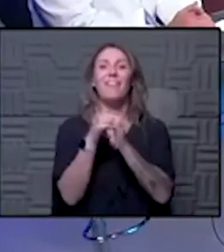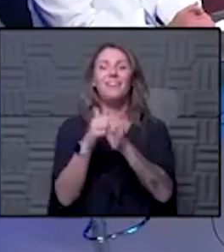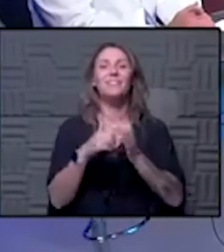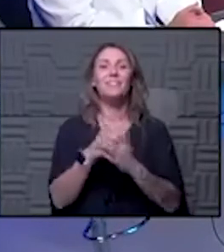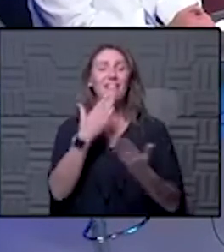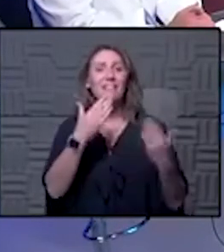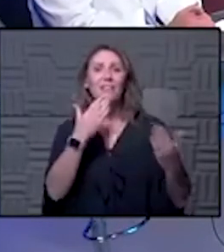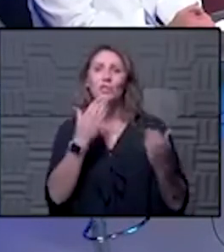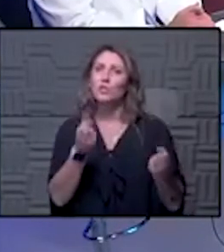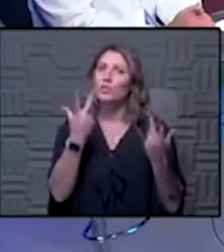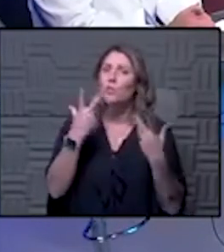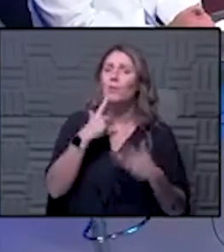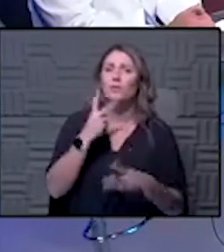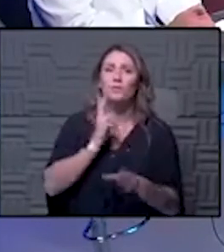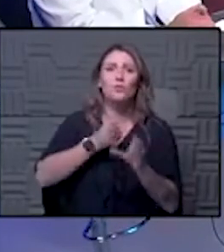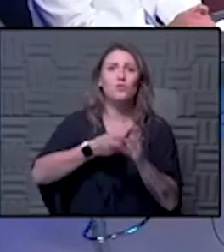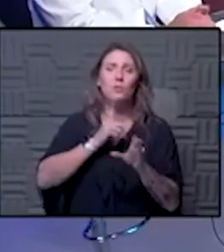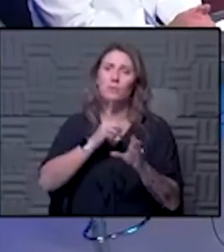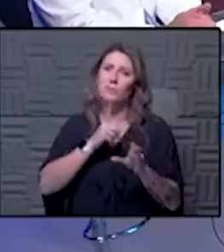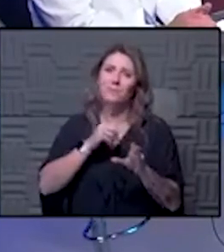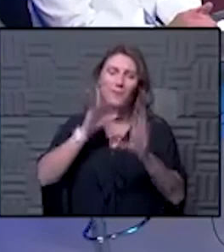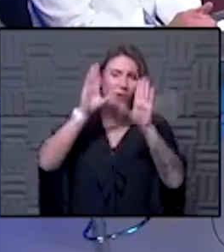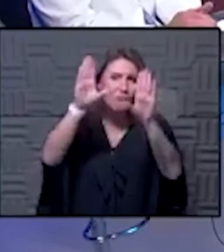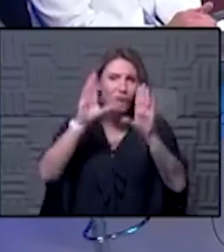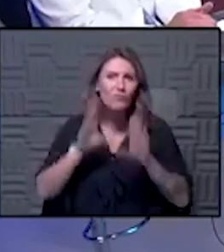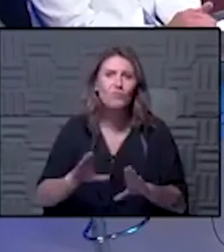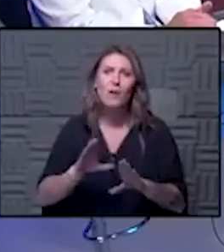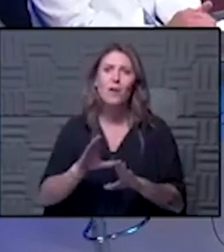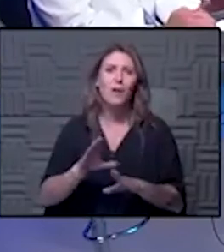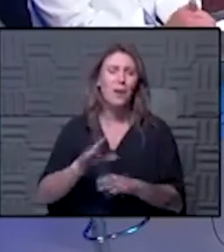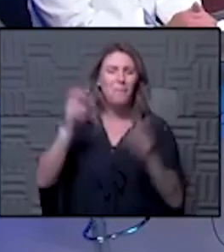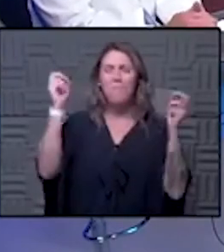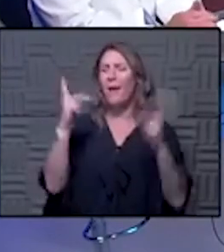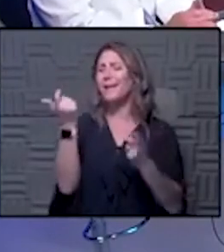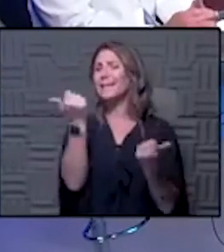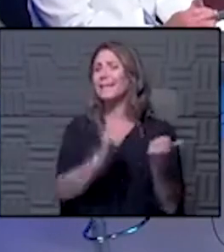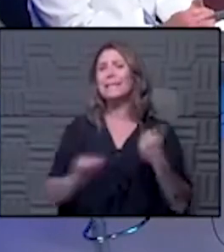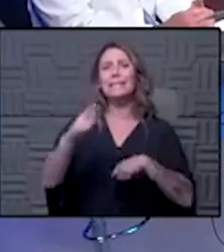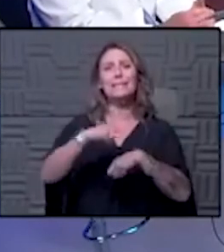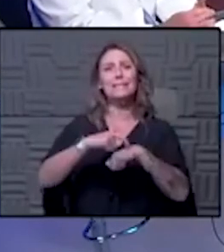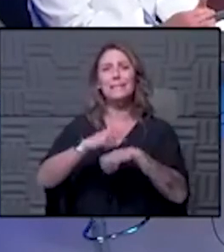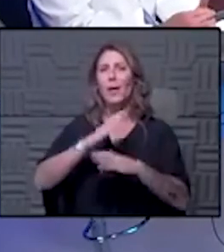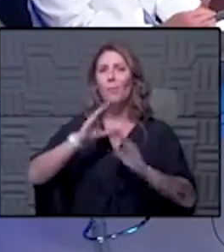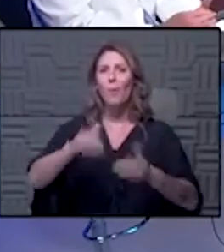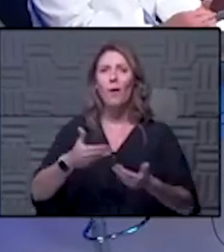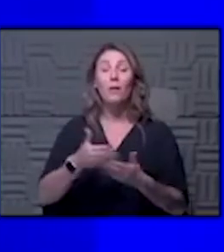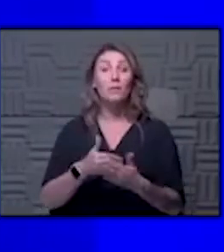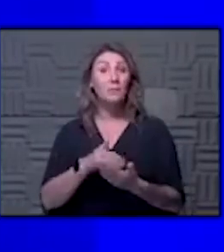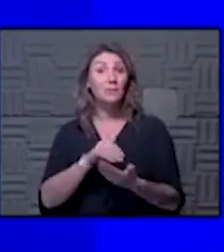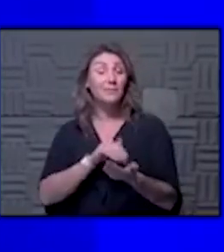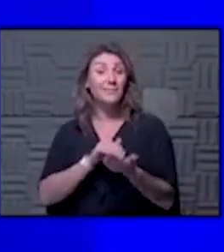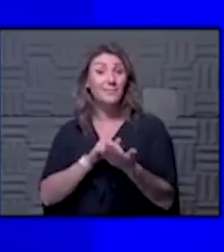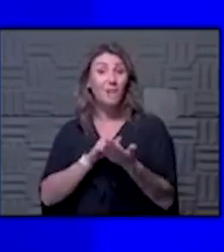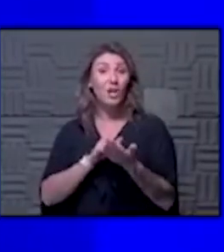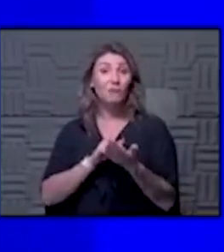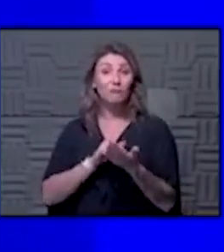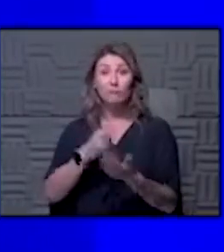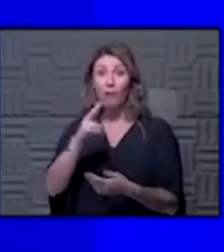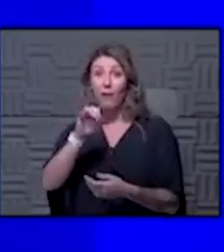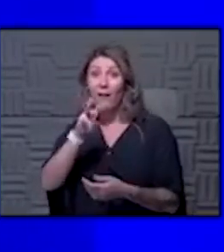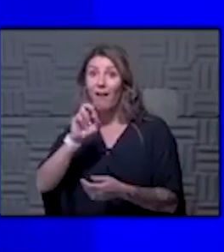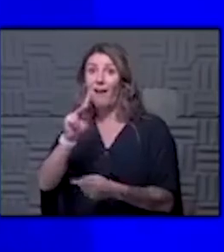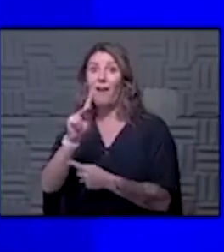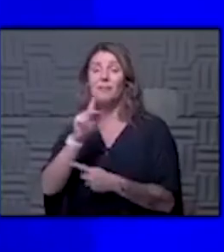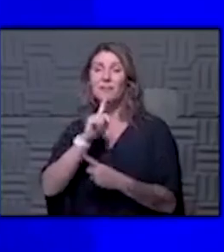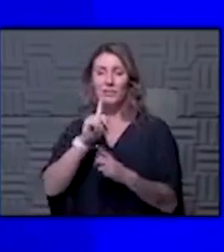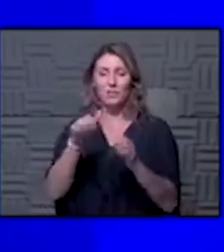so much for being on this this has been great you've done a great job you guys are both back any time hawk yeah i you know i think um